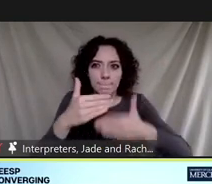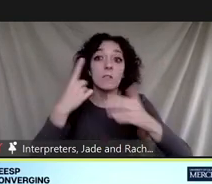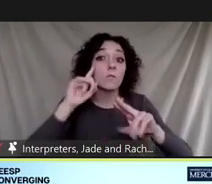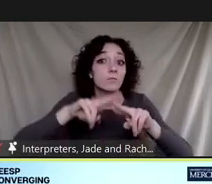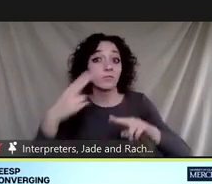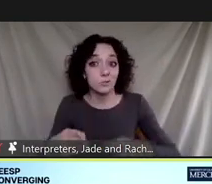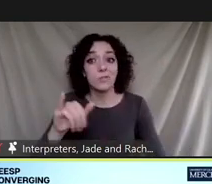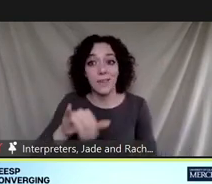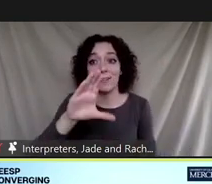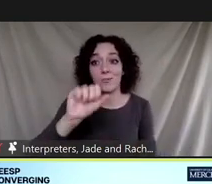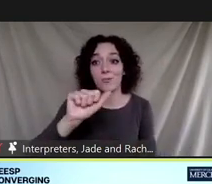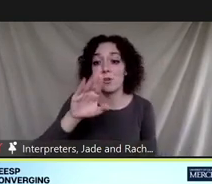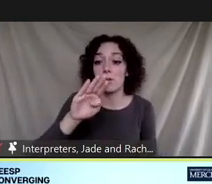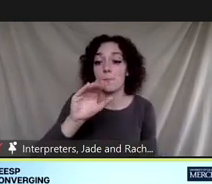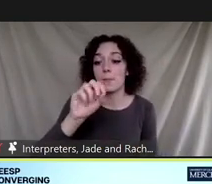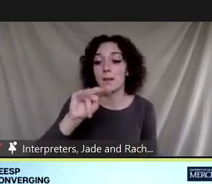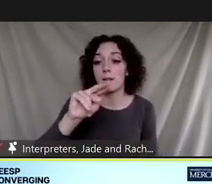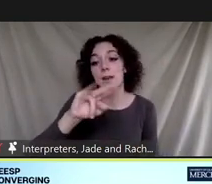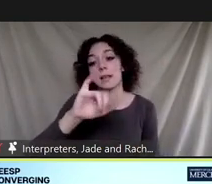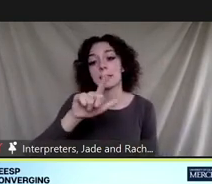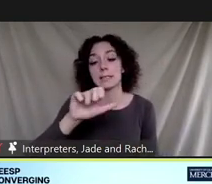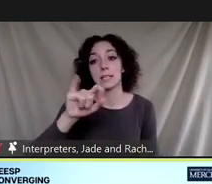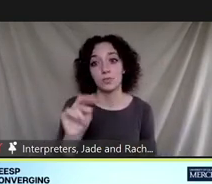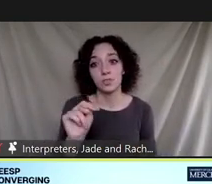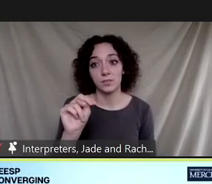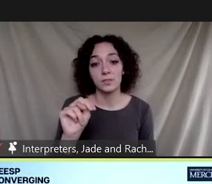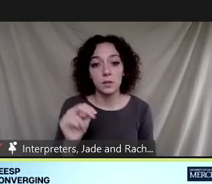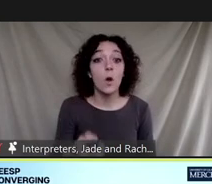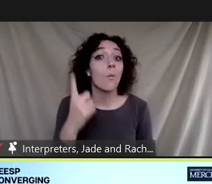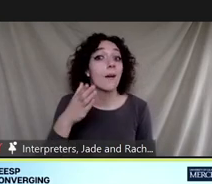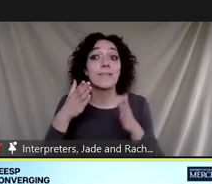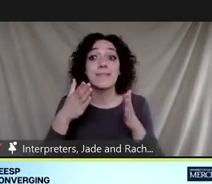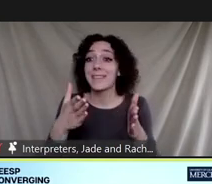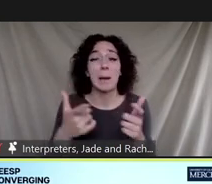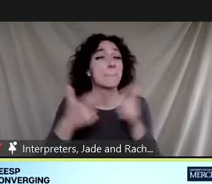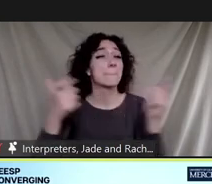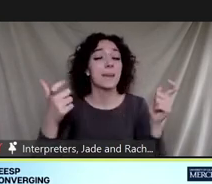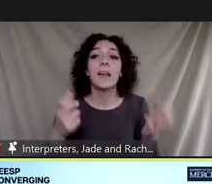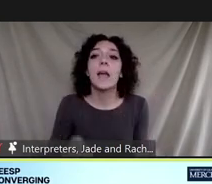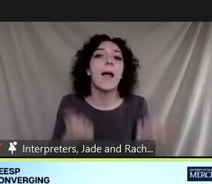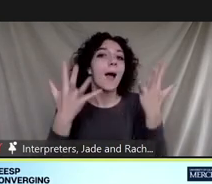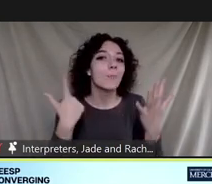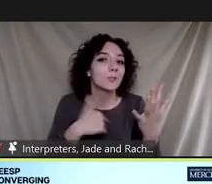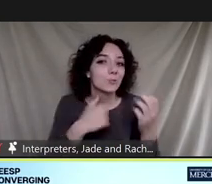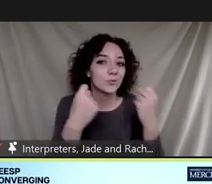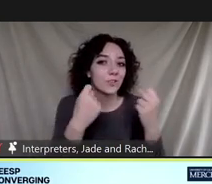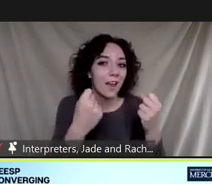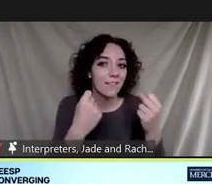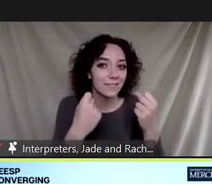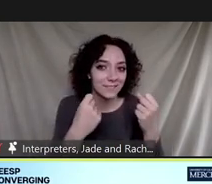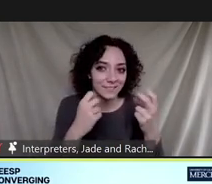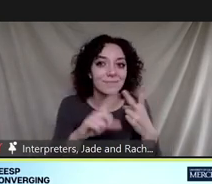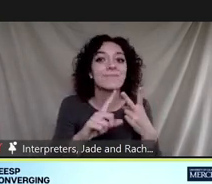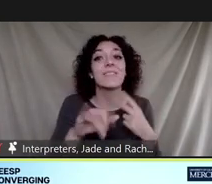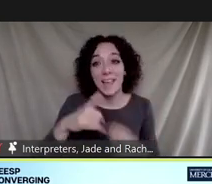um one thing really stands out how much we drive the next transportation system needs to focus